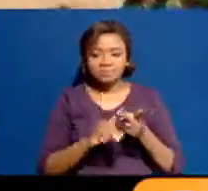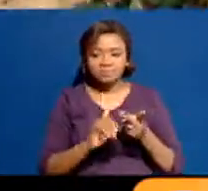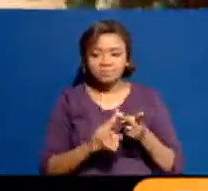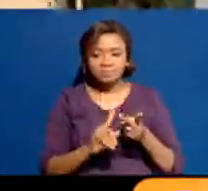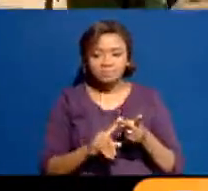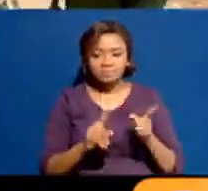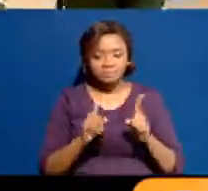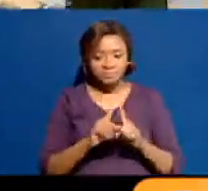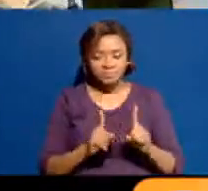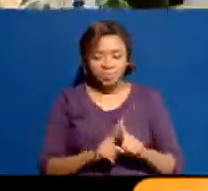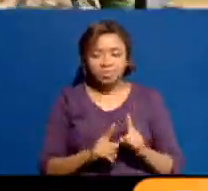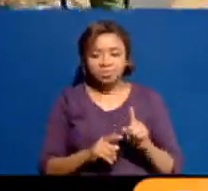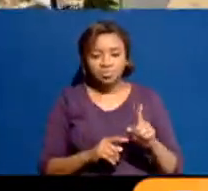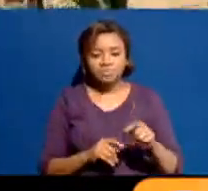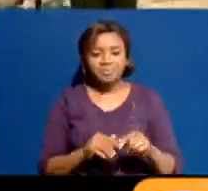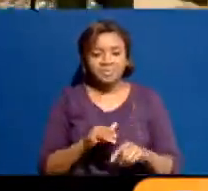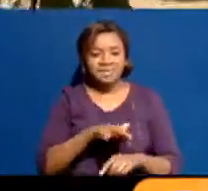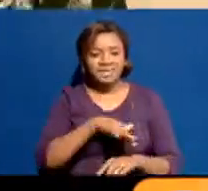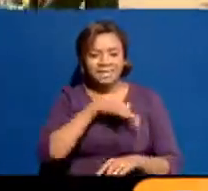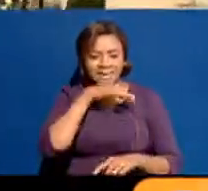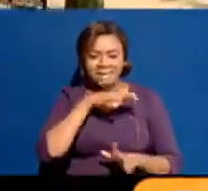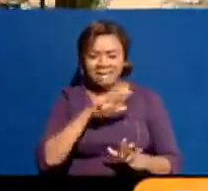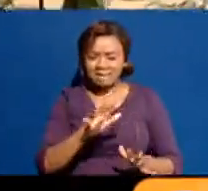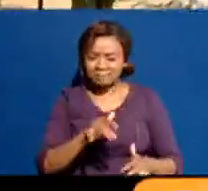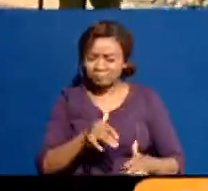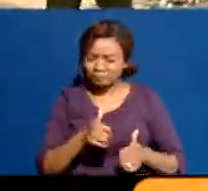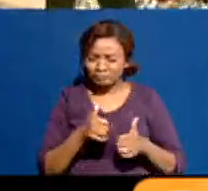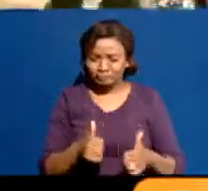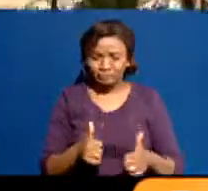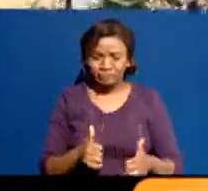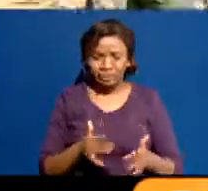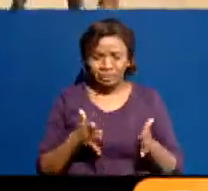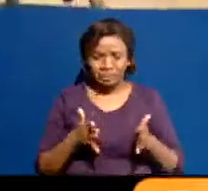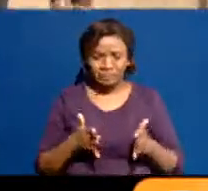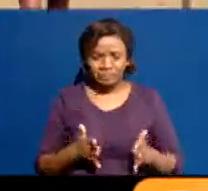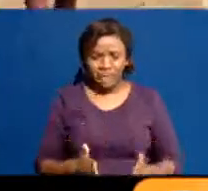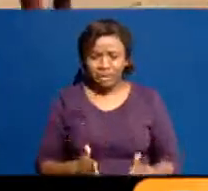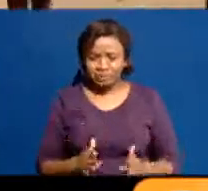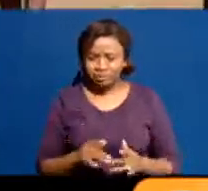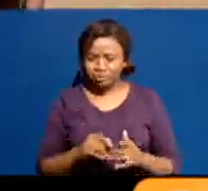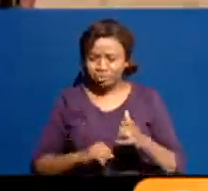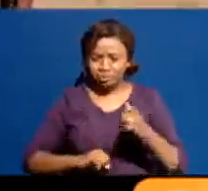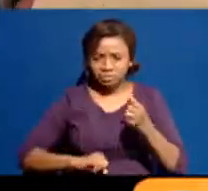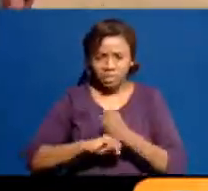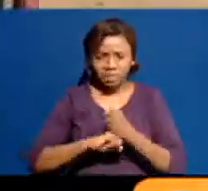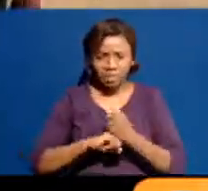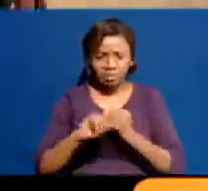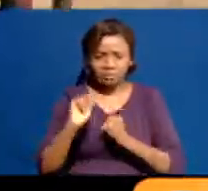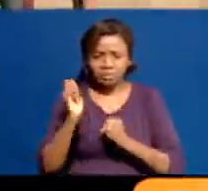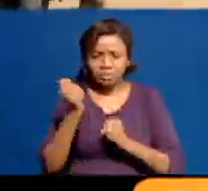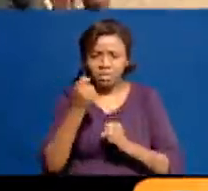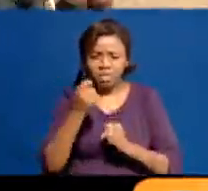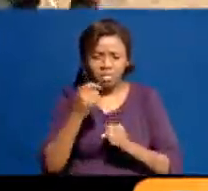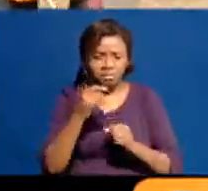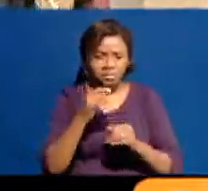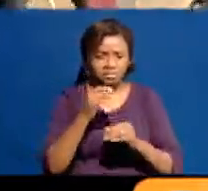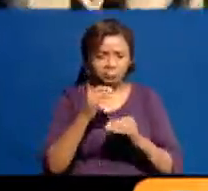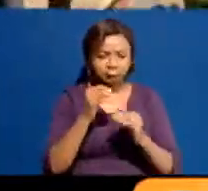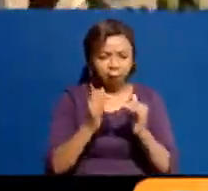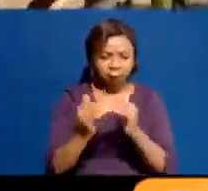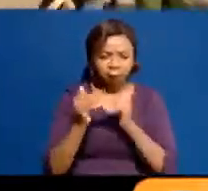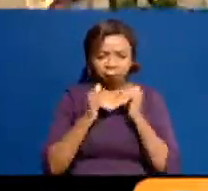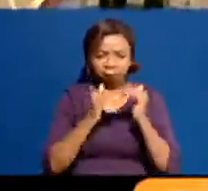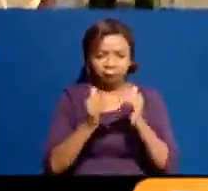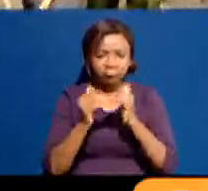you know, personality and a key contributor to Kenya's democratic process through the opposition politics and all of that.